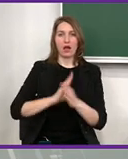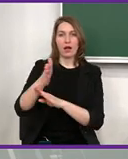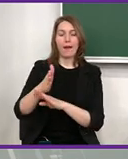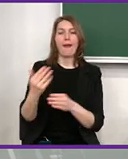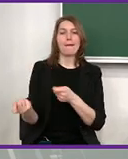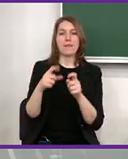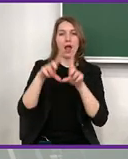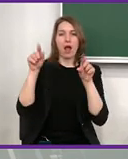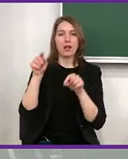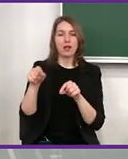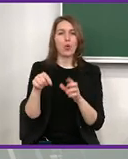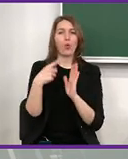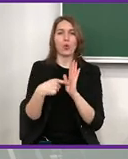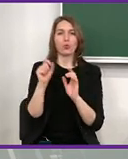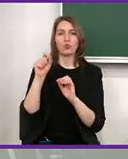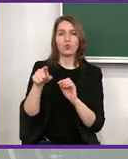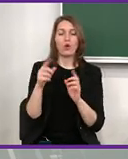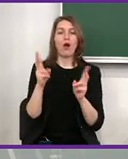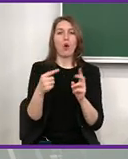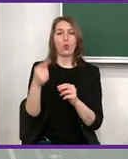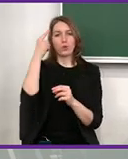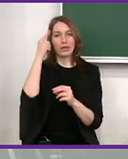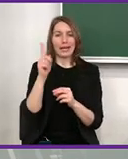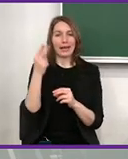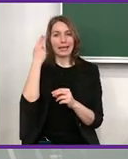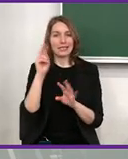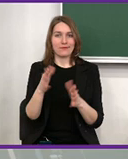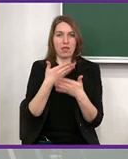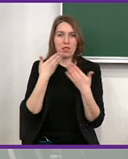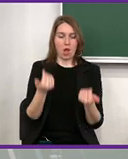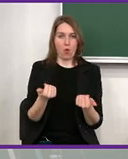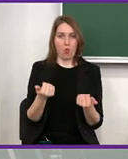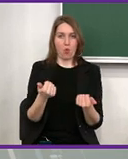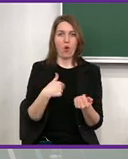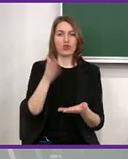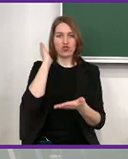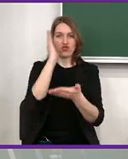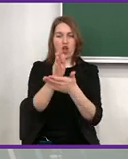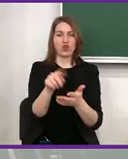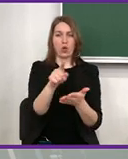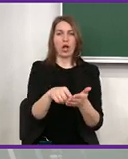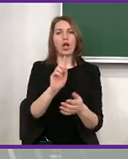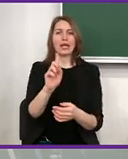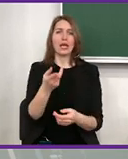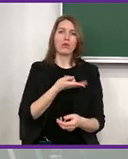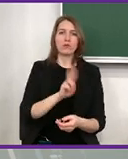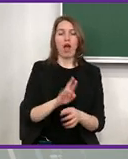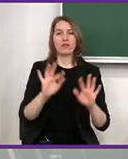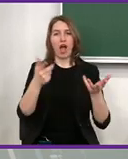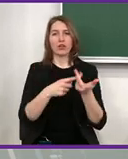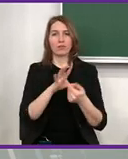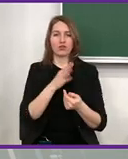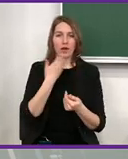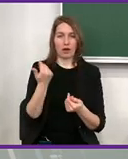know the risks, so how do we approach? How do we approach suppliers? How do we ask them? Do you have this risk or not? We cannot